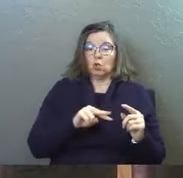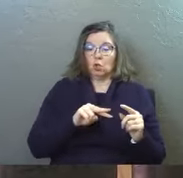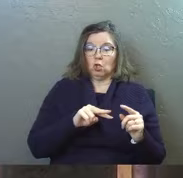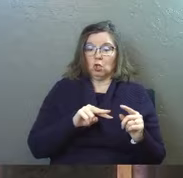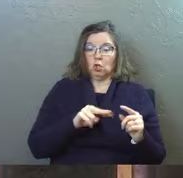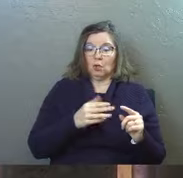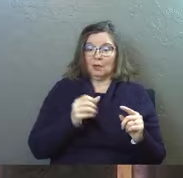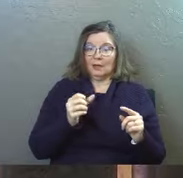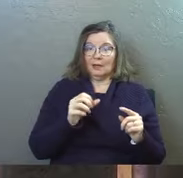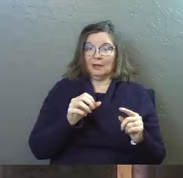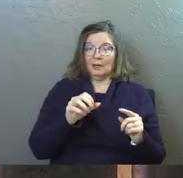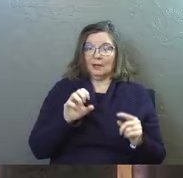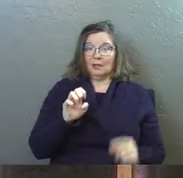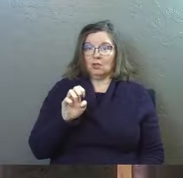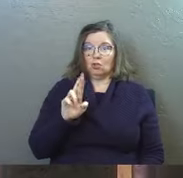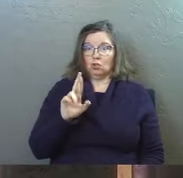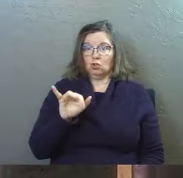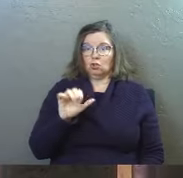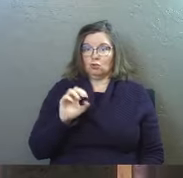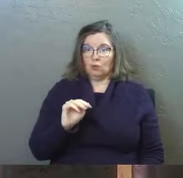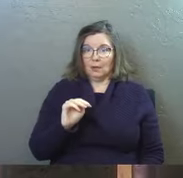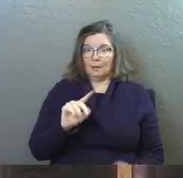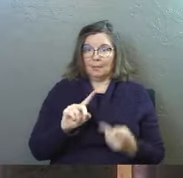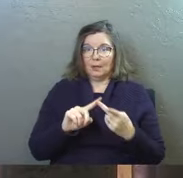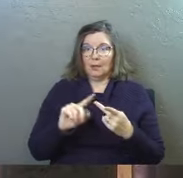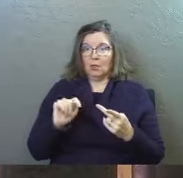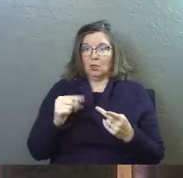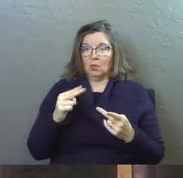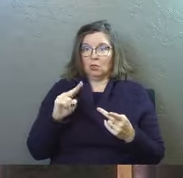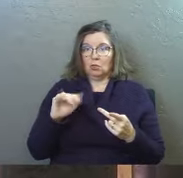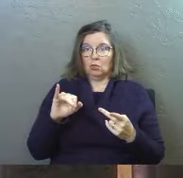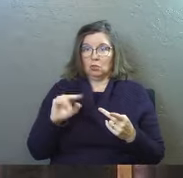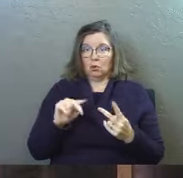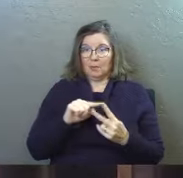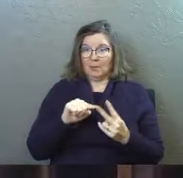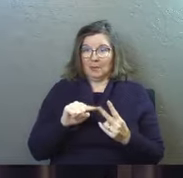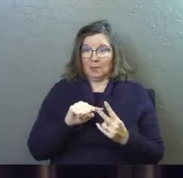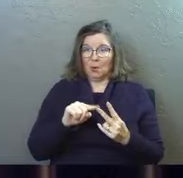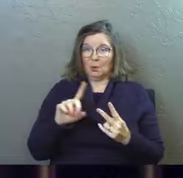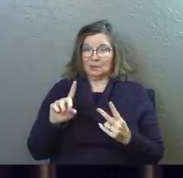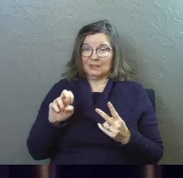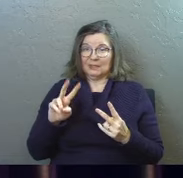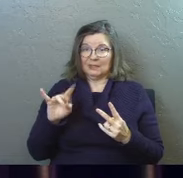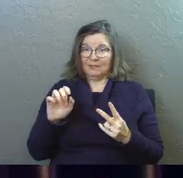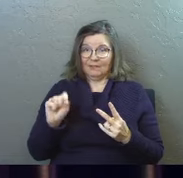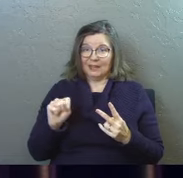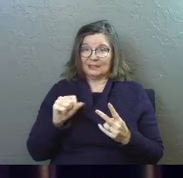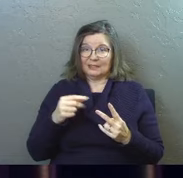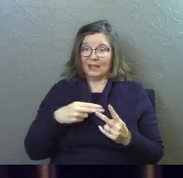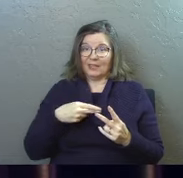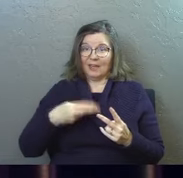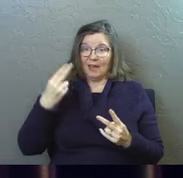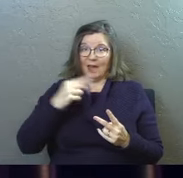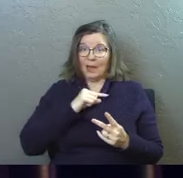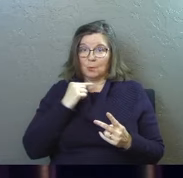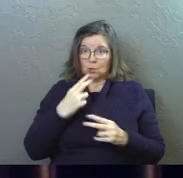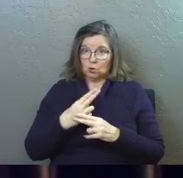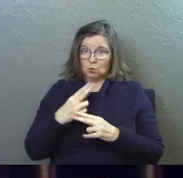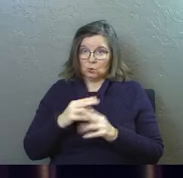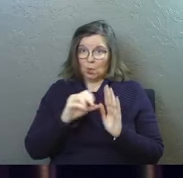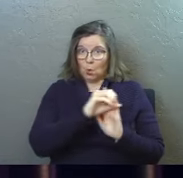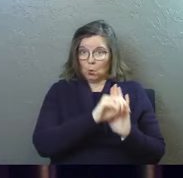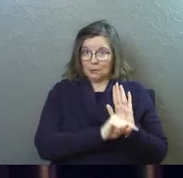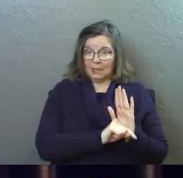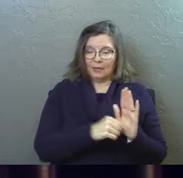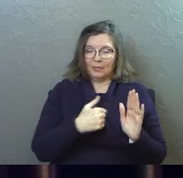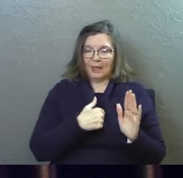devices like the Urim and the Thummim if you're a Bible student the high priests use this in the Old Testament law they would